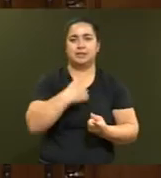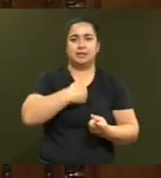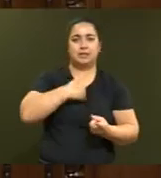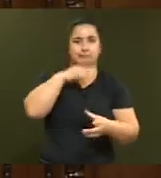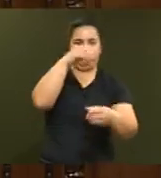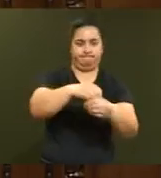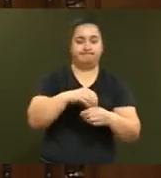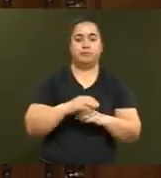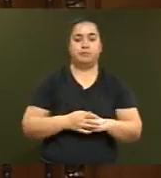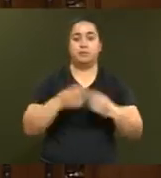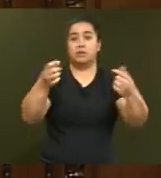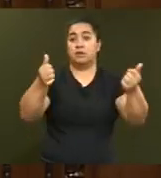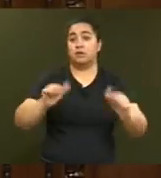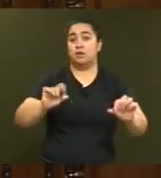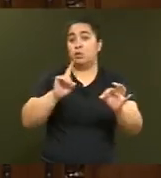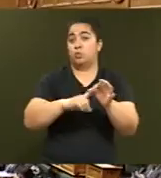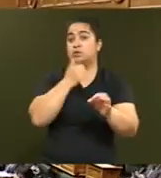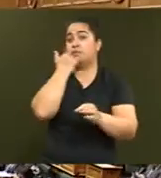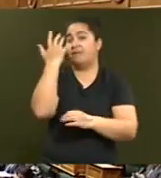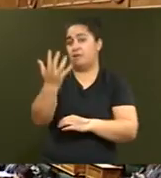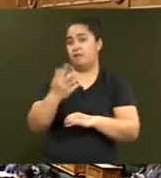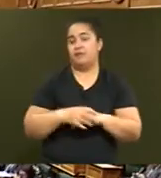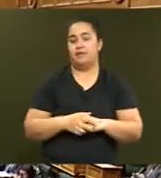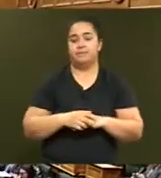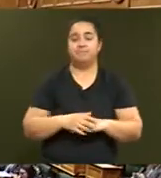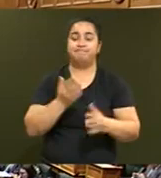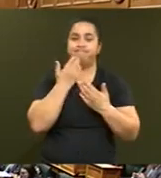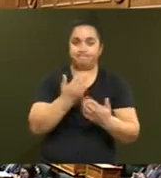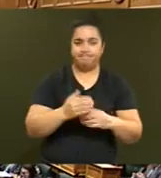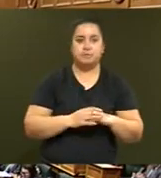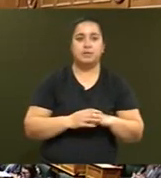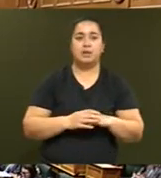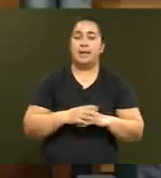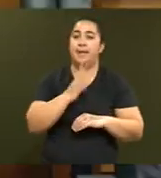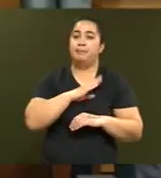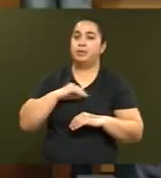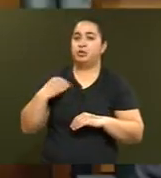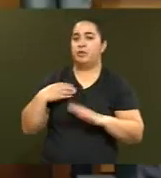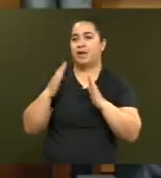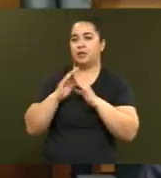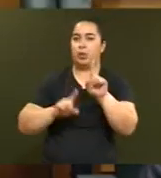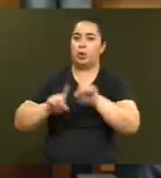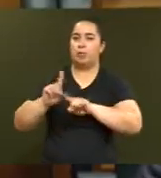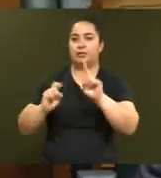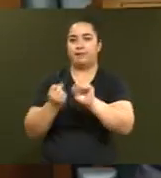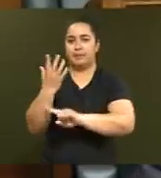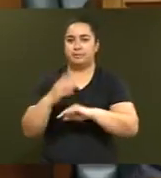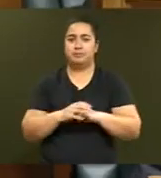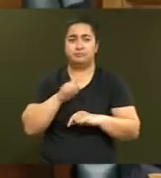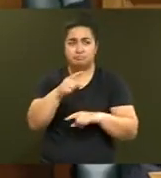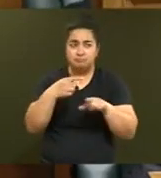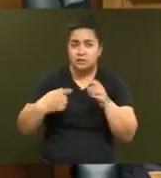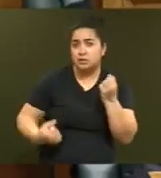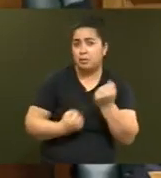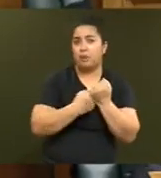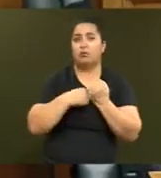Question number five, the Honourable Judith Collins. Thank you Mr Speaker. To the Minister of Housing and Urban Development, does he stand by all his reported statements